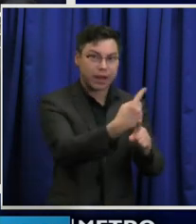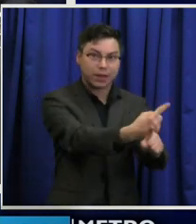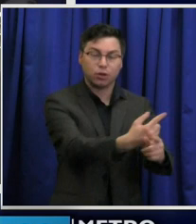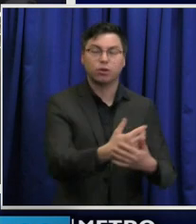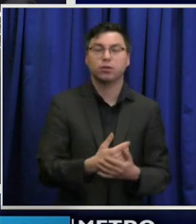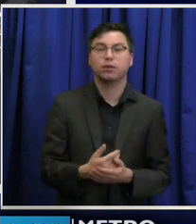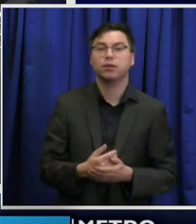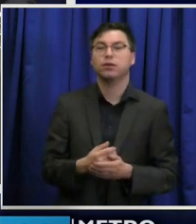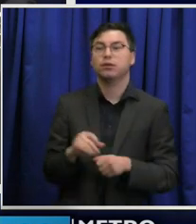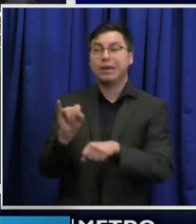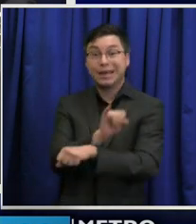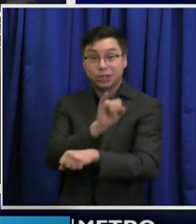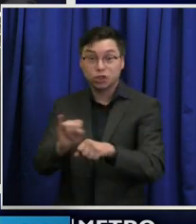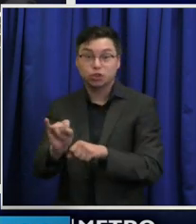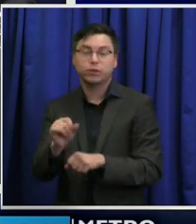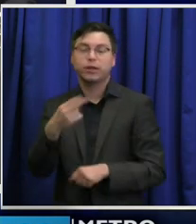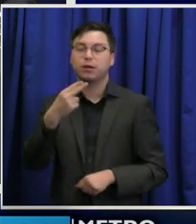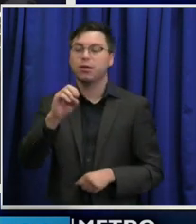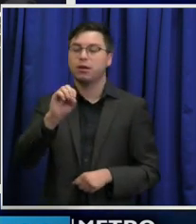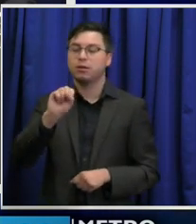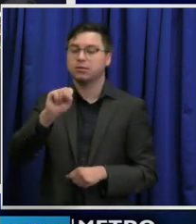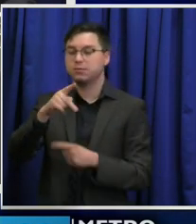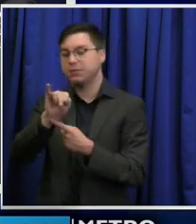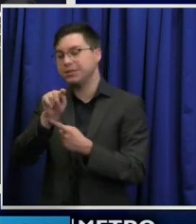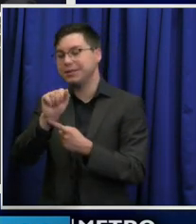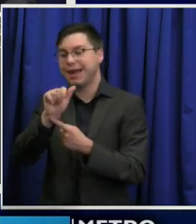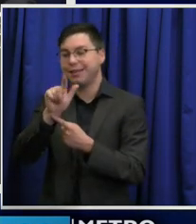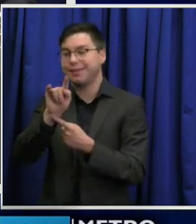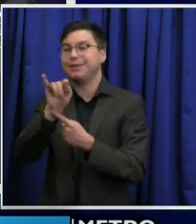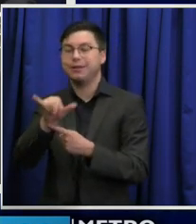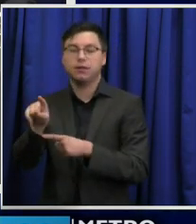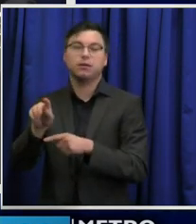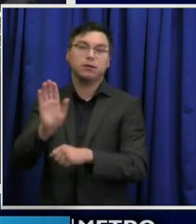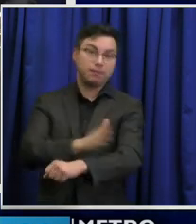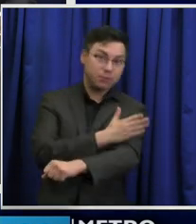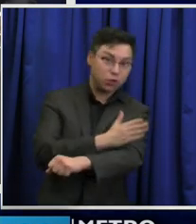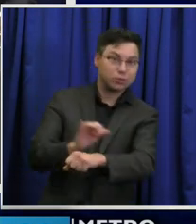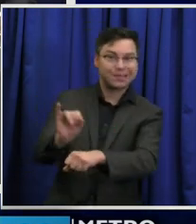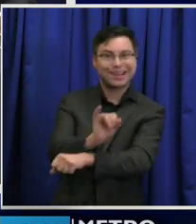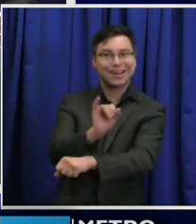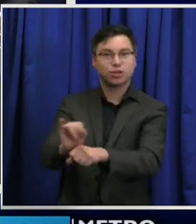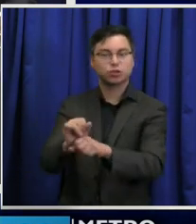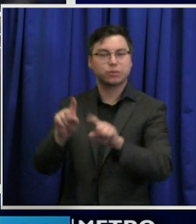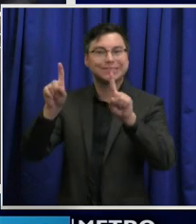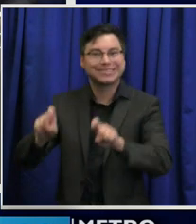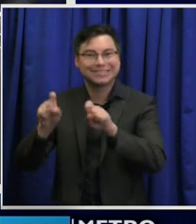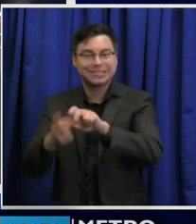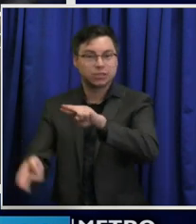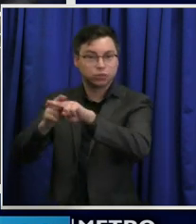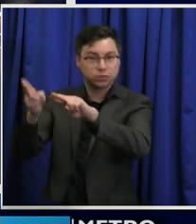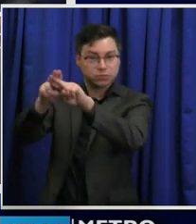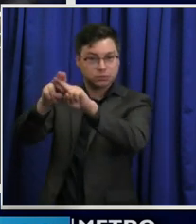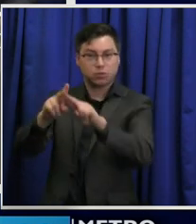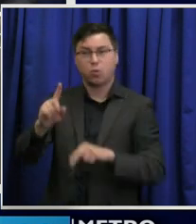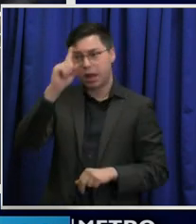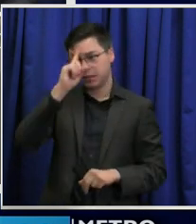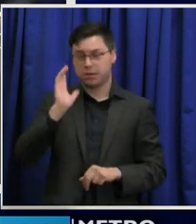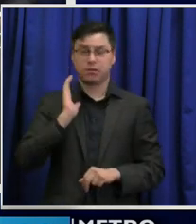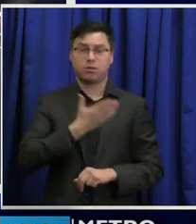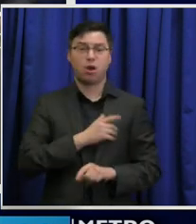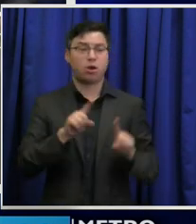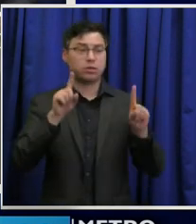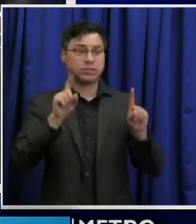Industries, hospitality, obviously the music industry is, is increasing testings. So as a city, actually, I think our testing strategy is pretty,